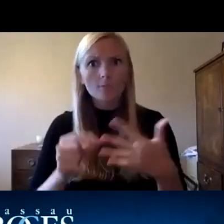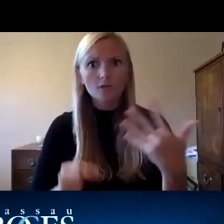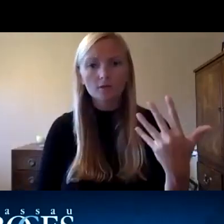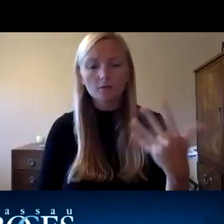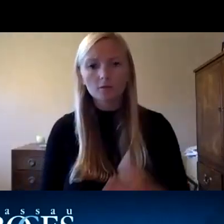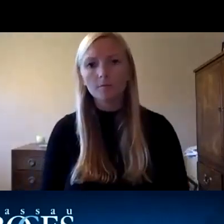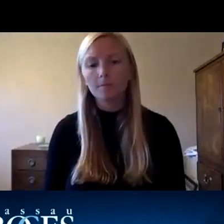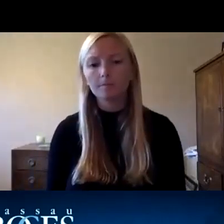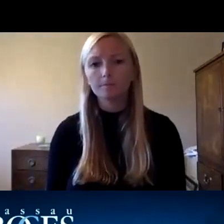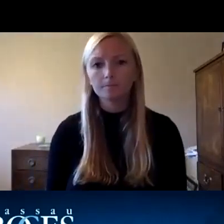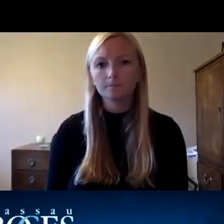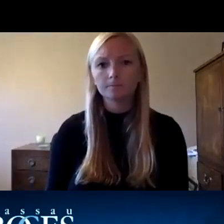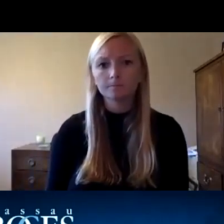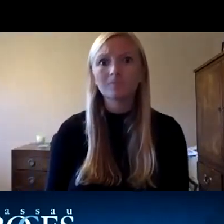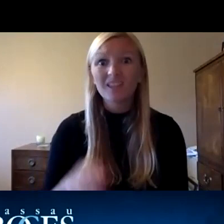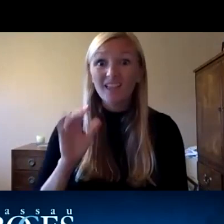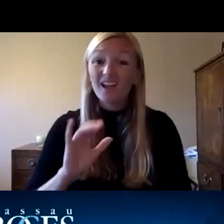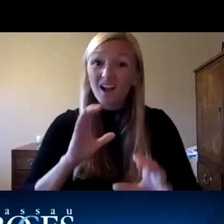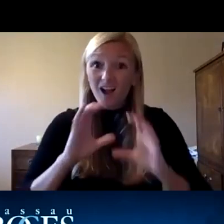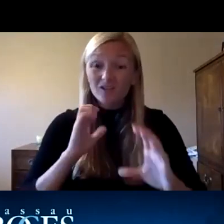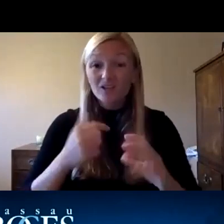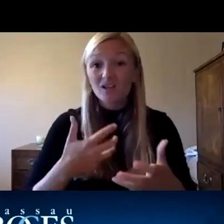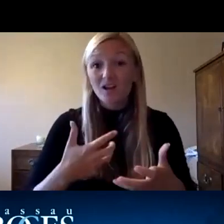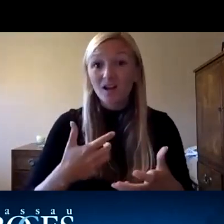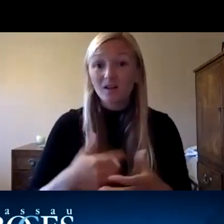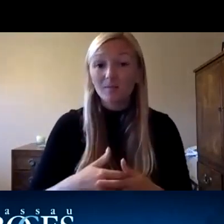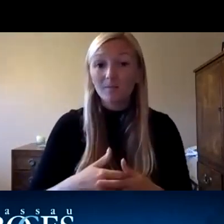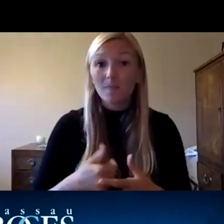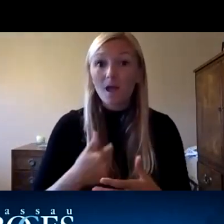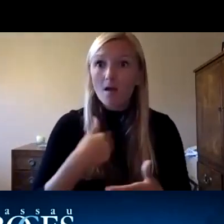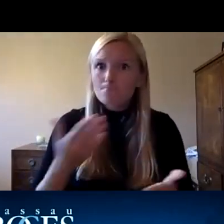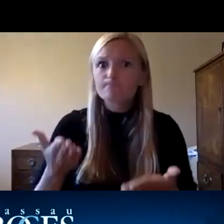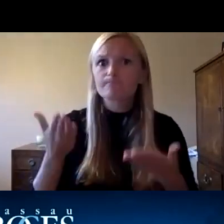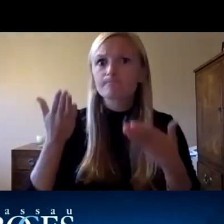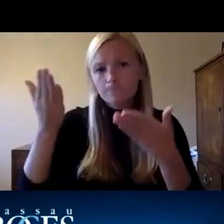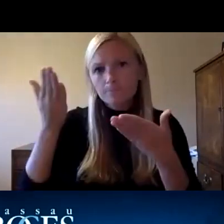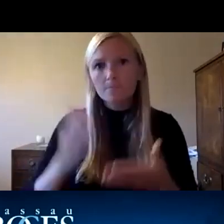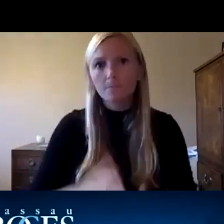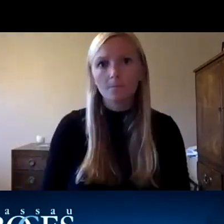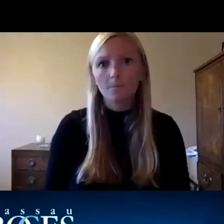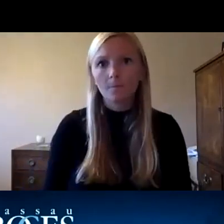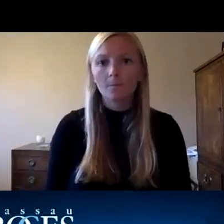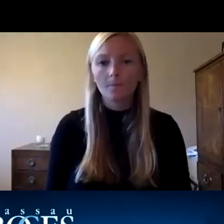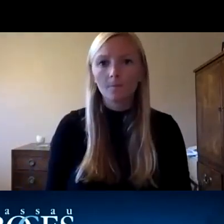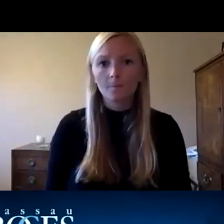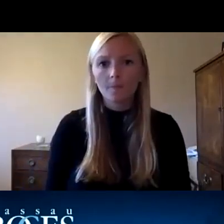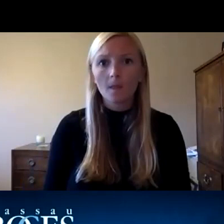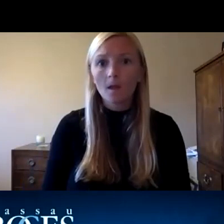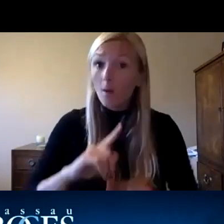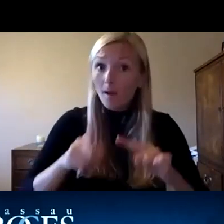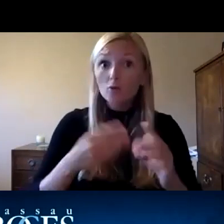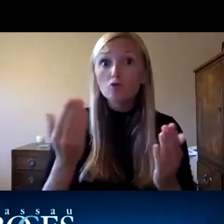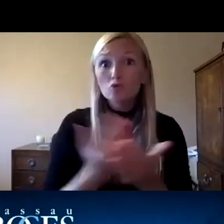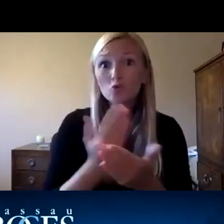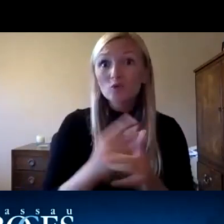you know the conversation that i was you know kind of posing earlier about new systems and